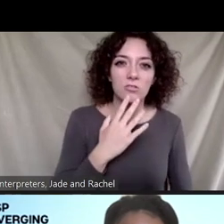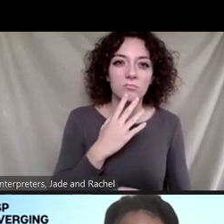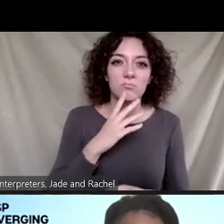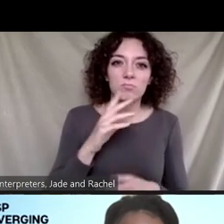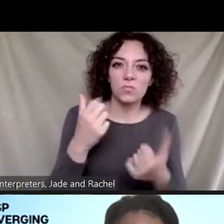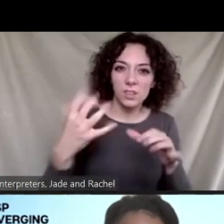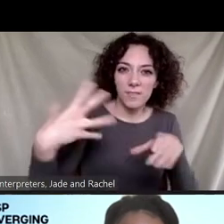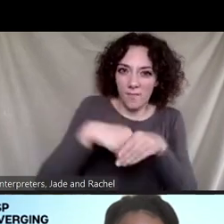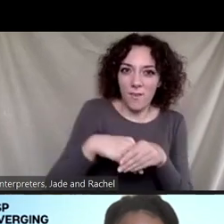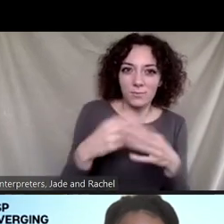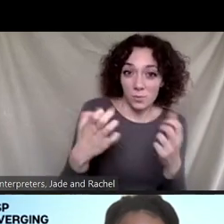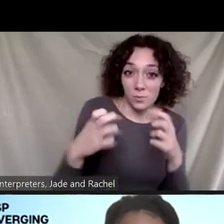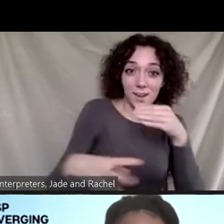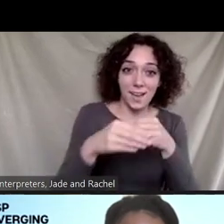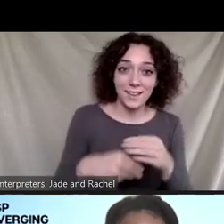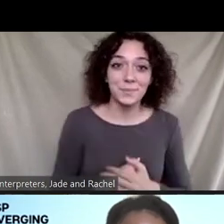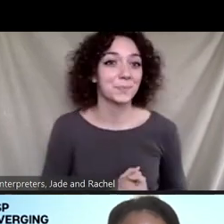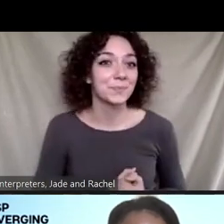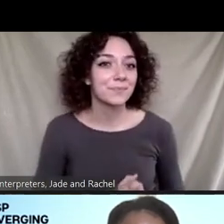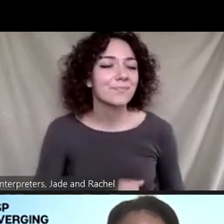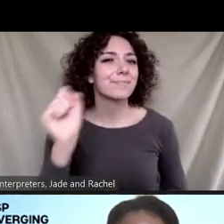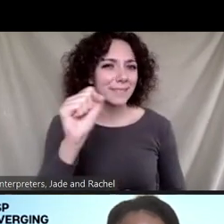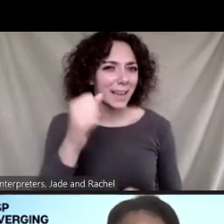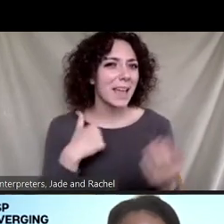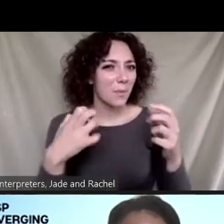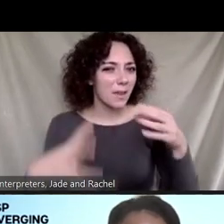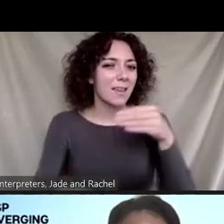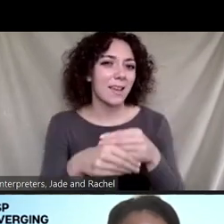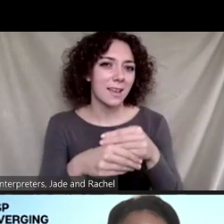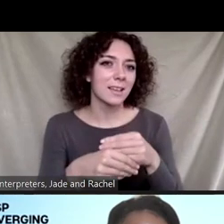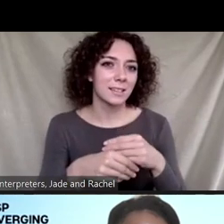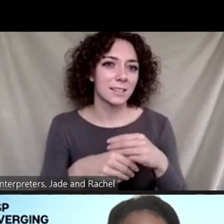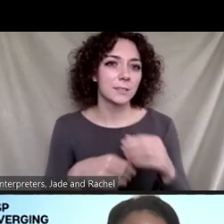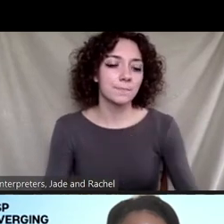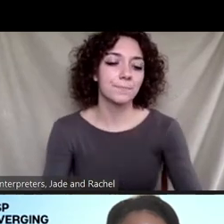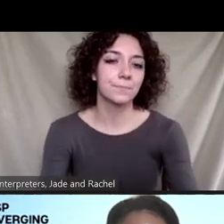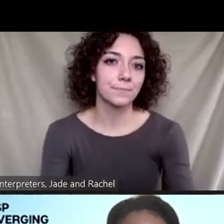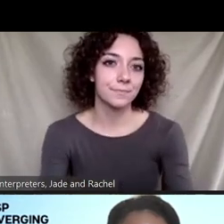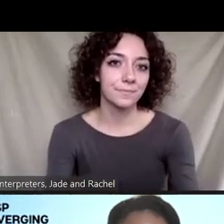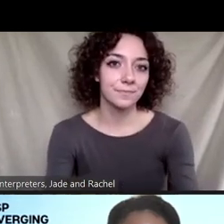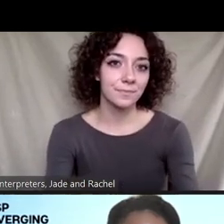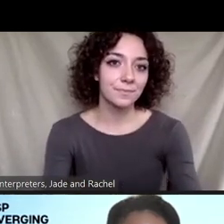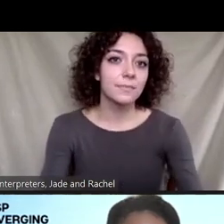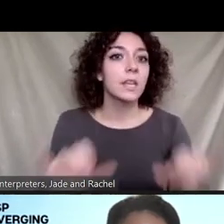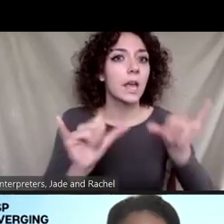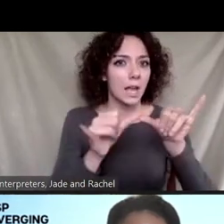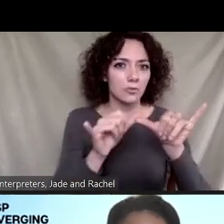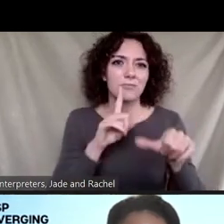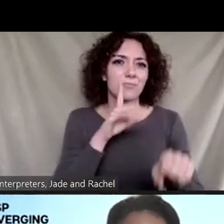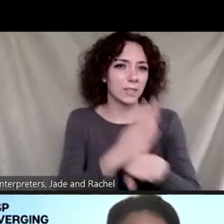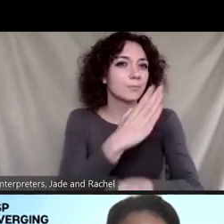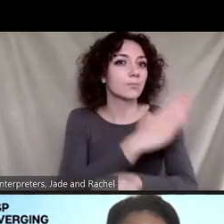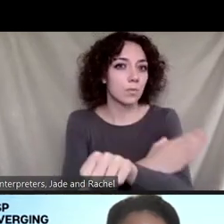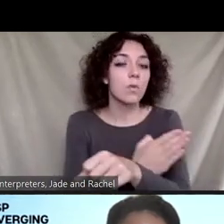Yes. So I'll add that engineering is, you know, becoming better at integrating